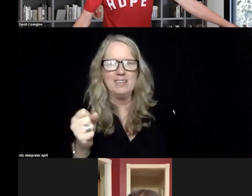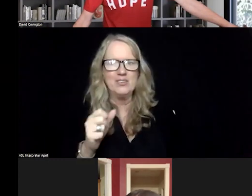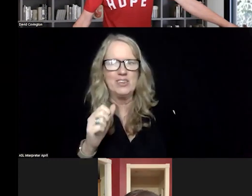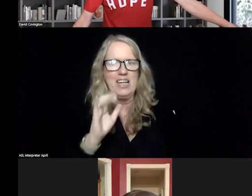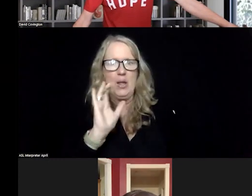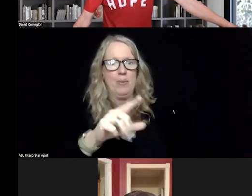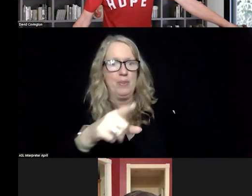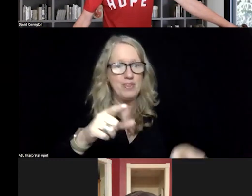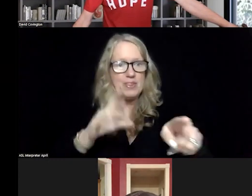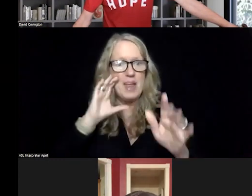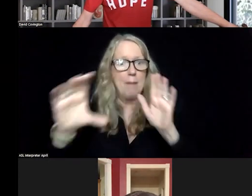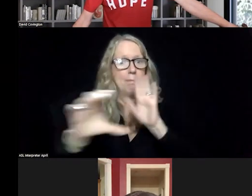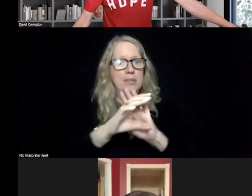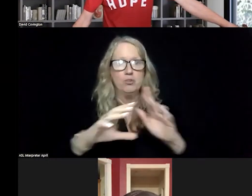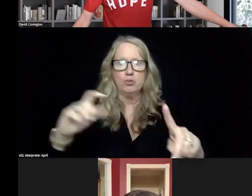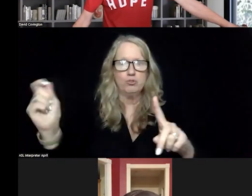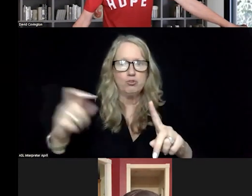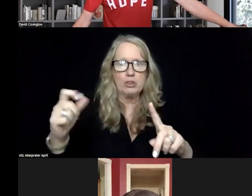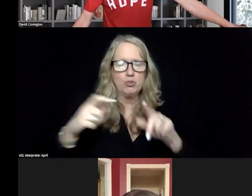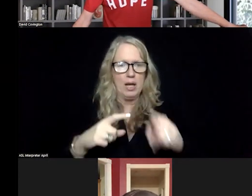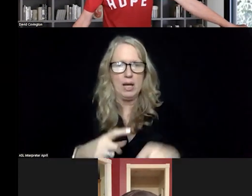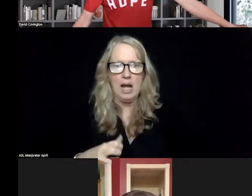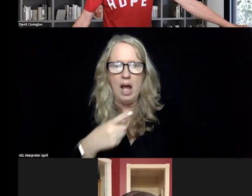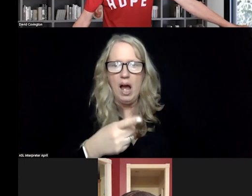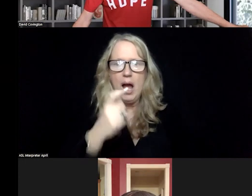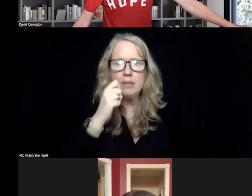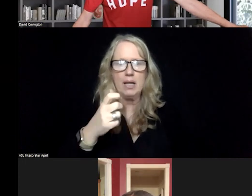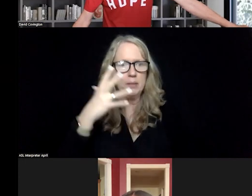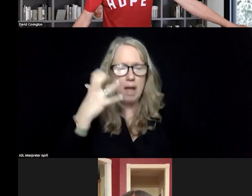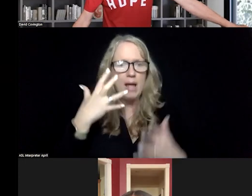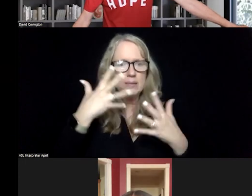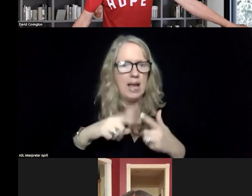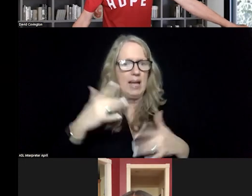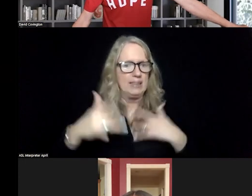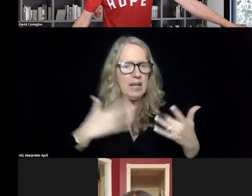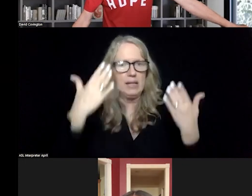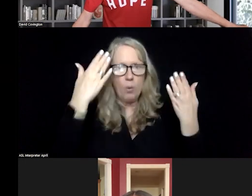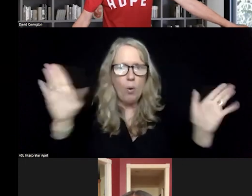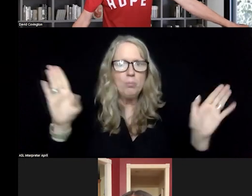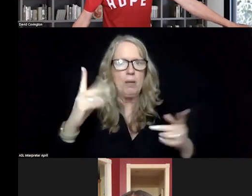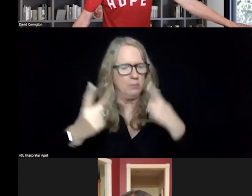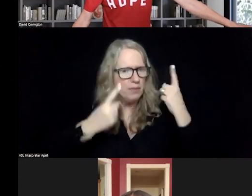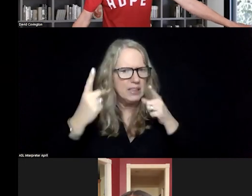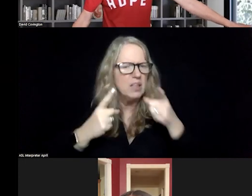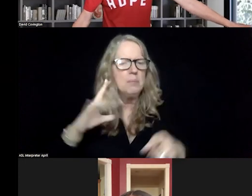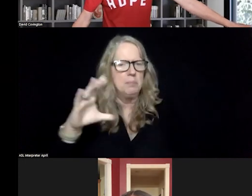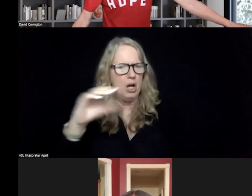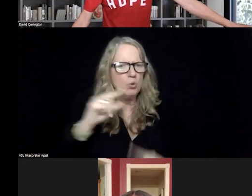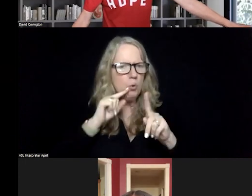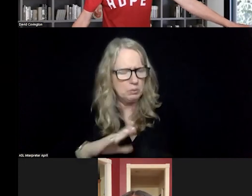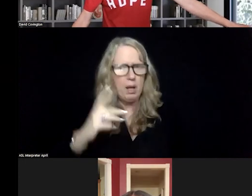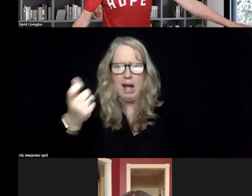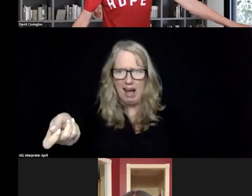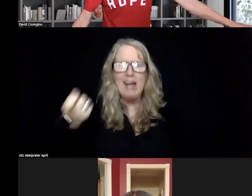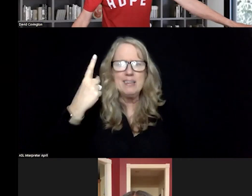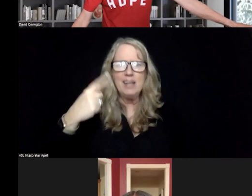triggered me, for so many different reasons. I'm sitting here mad, sad, excited, open-minded. And as I think about, you know, co-responders, I get it,